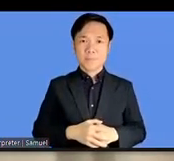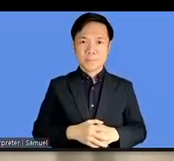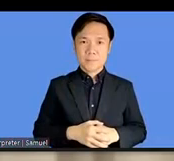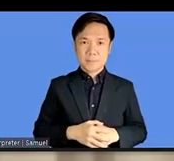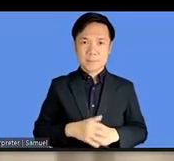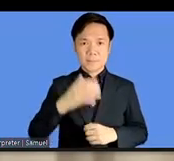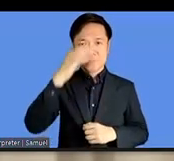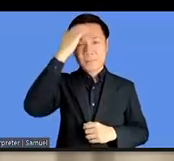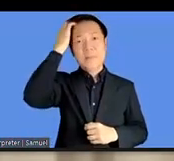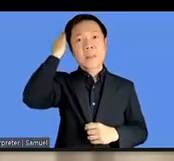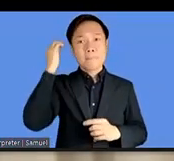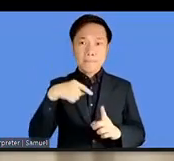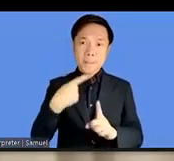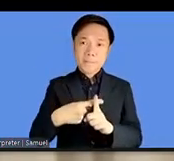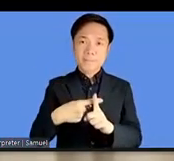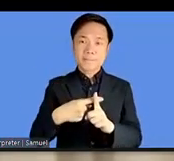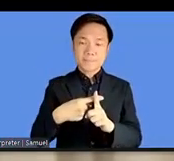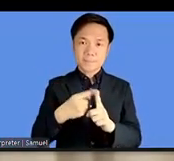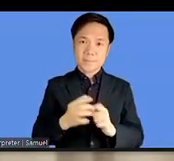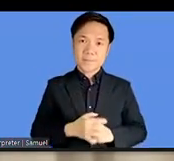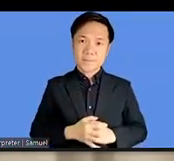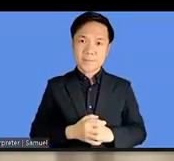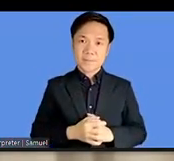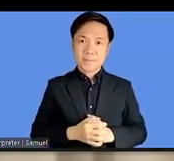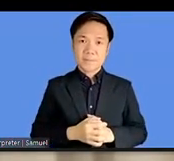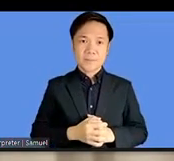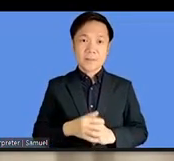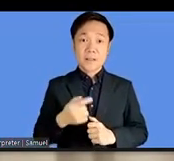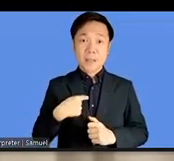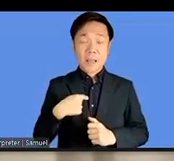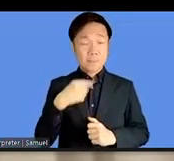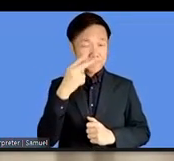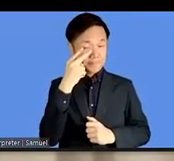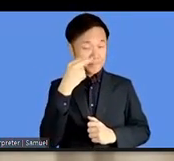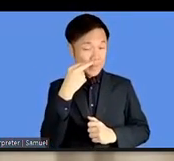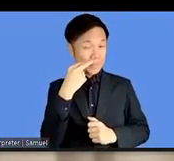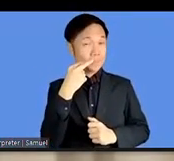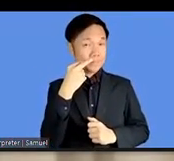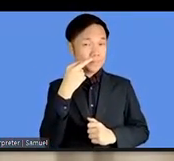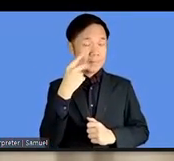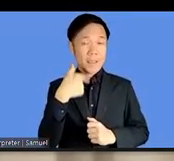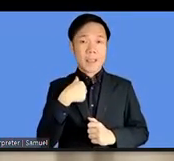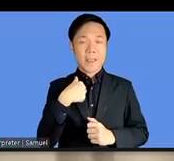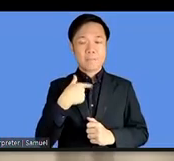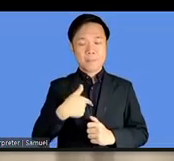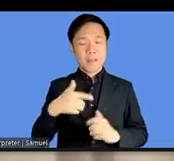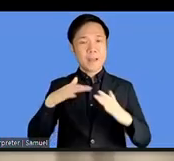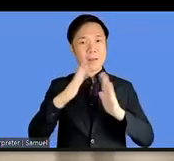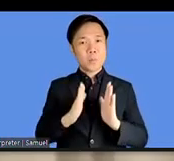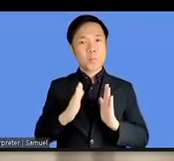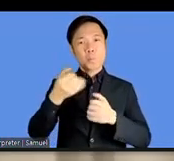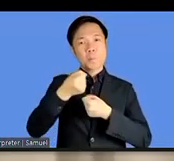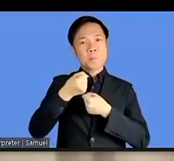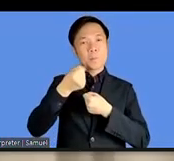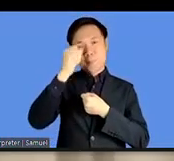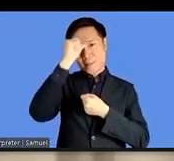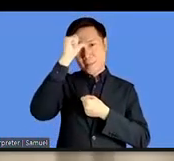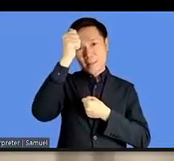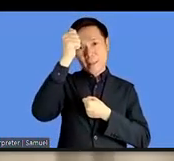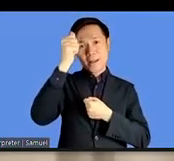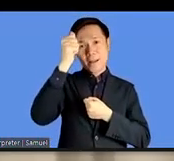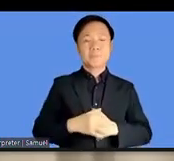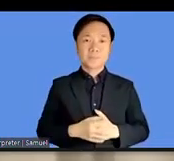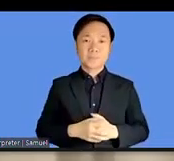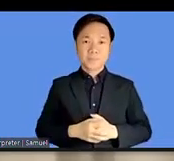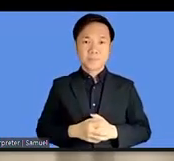also um okay i'm a person with visual impairment and i'm from india and one main issue